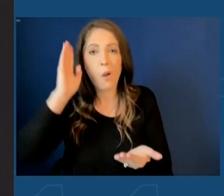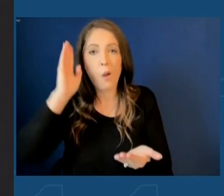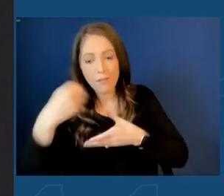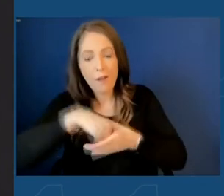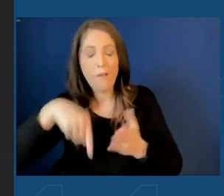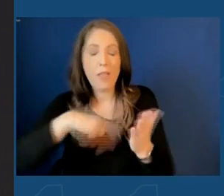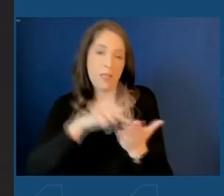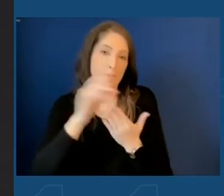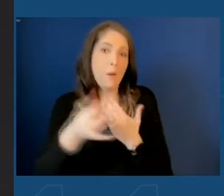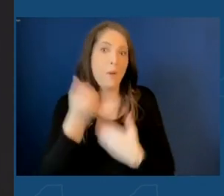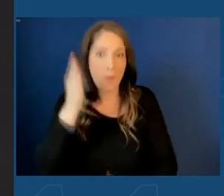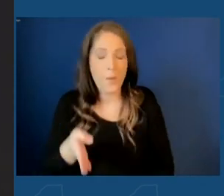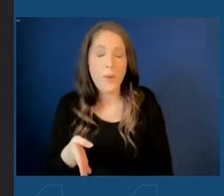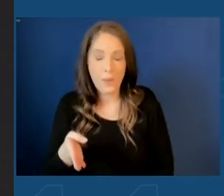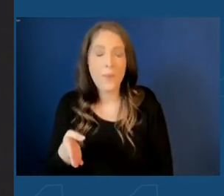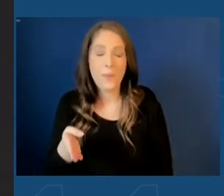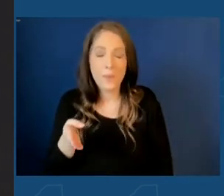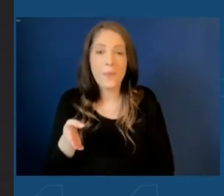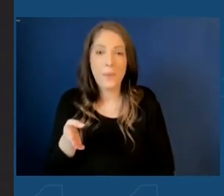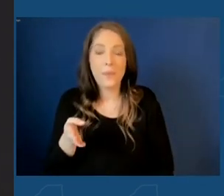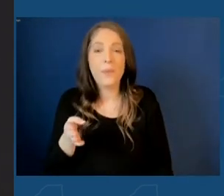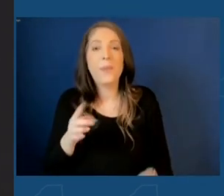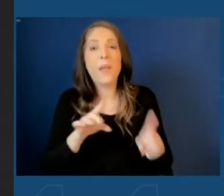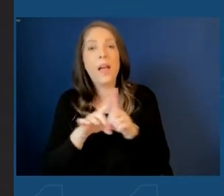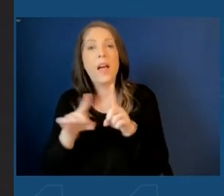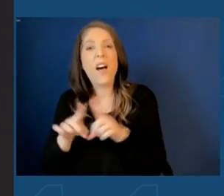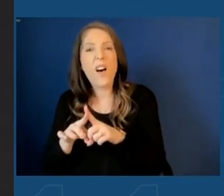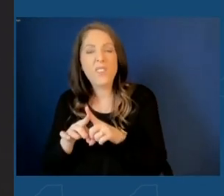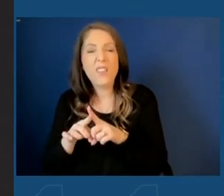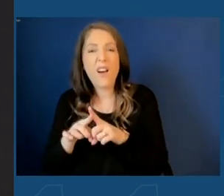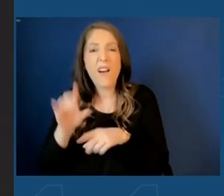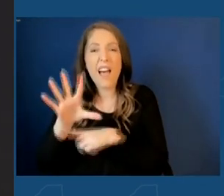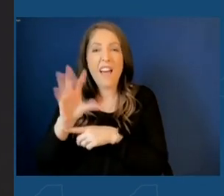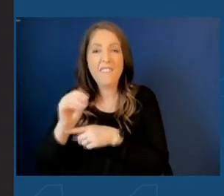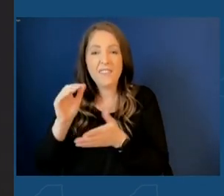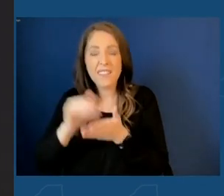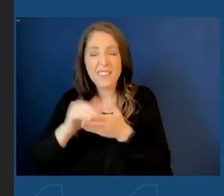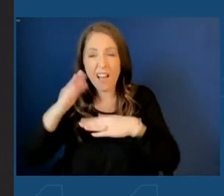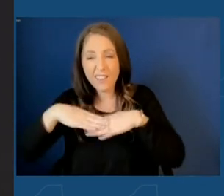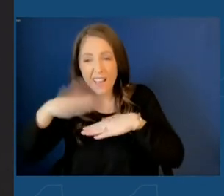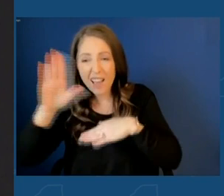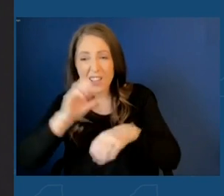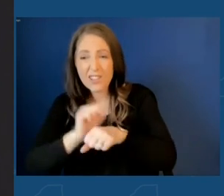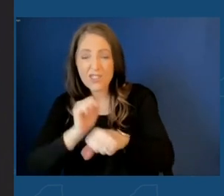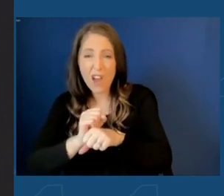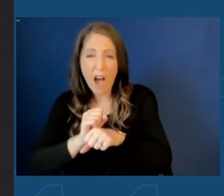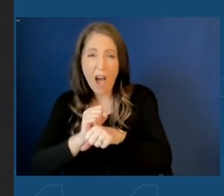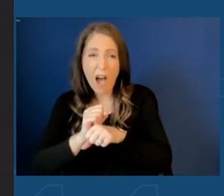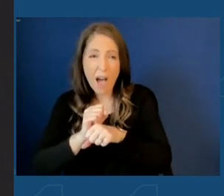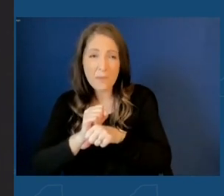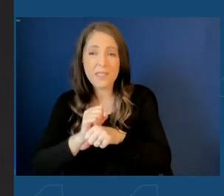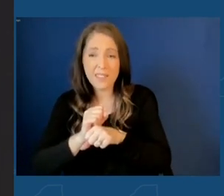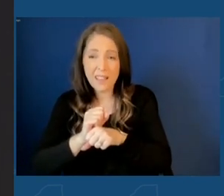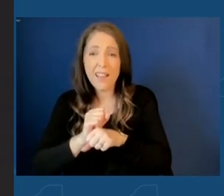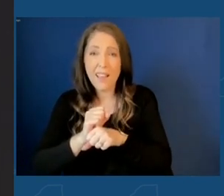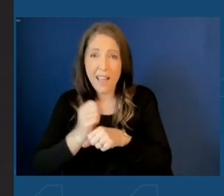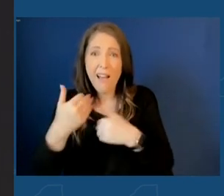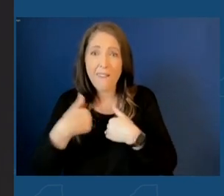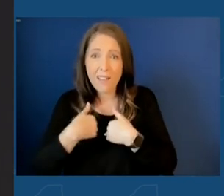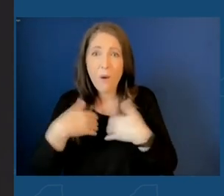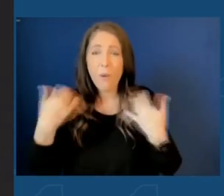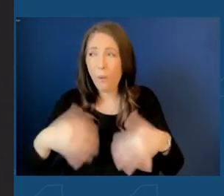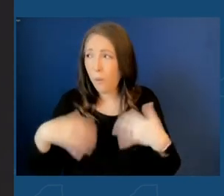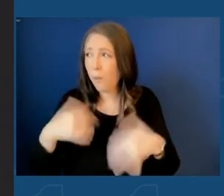That is extraordinary. And also the over 50,000 indirect jobs over time. mean, this will be a community. This is as large as a